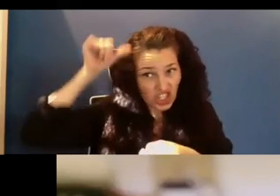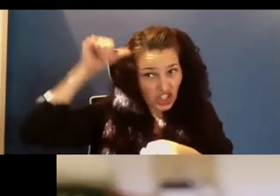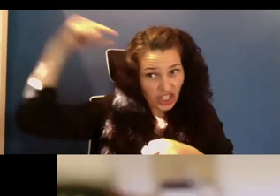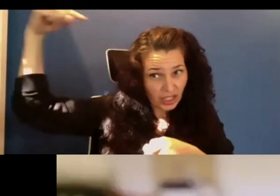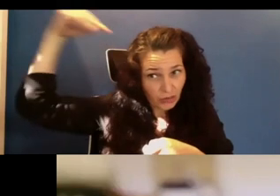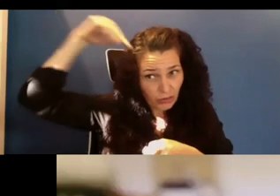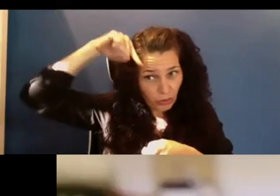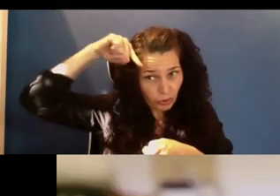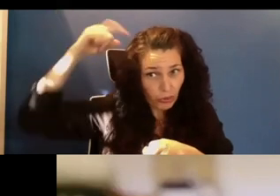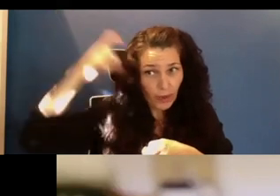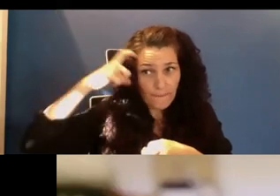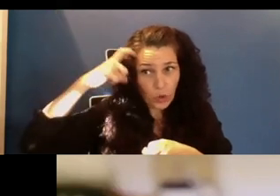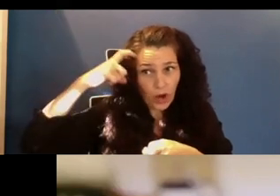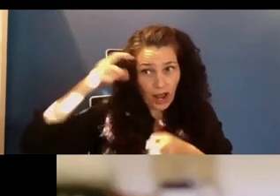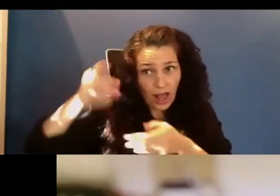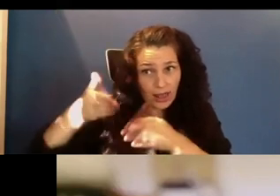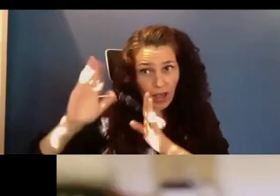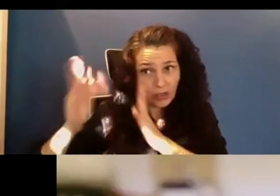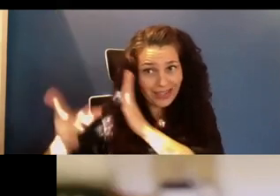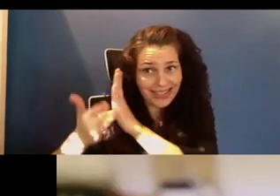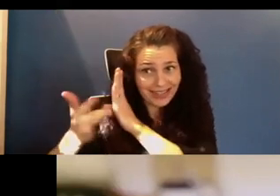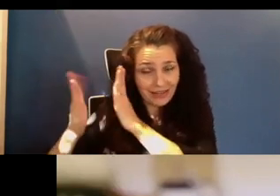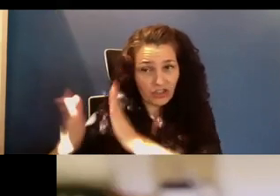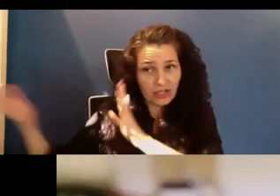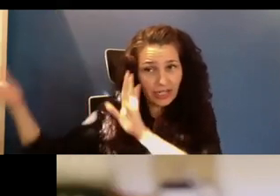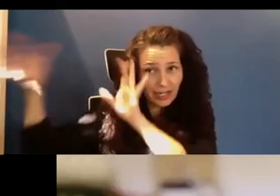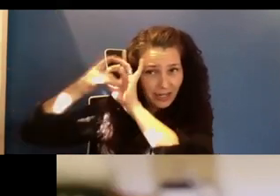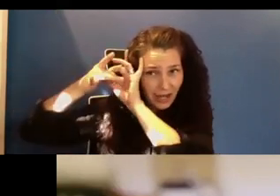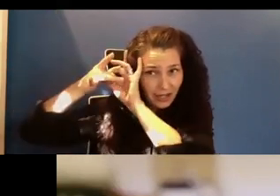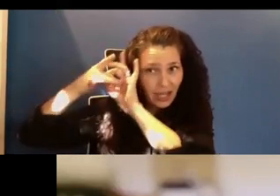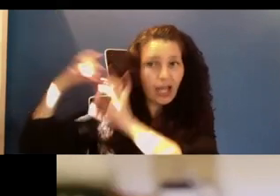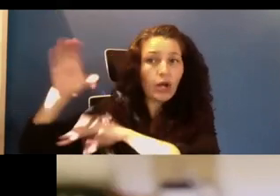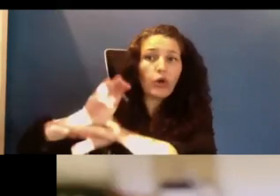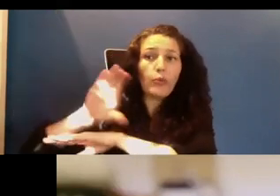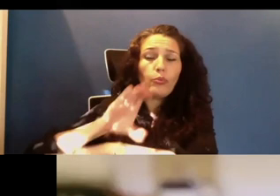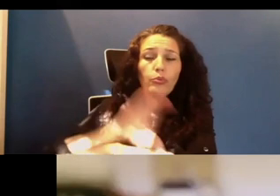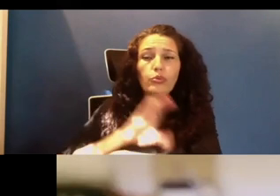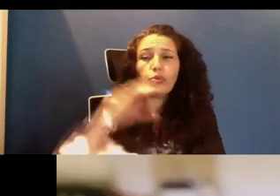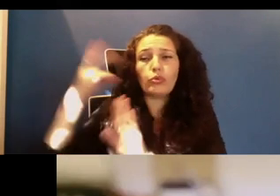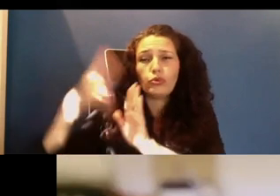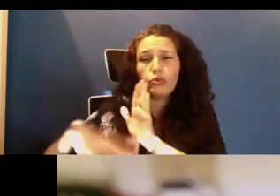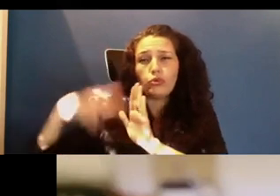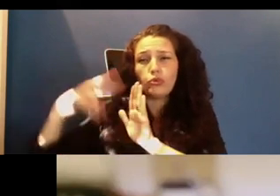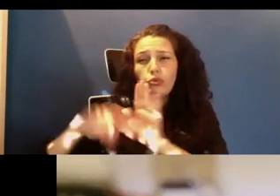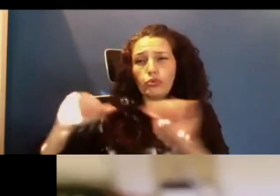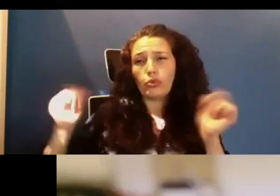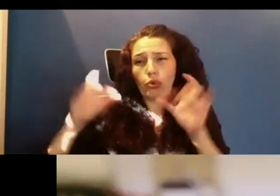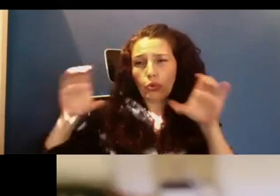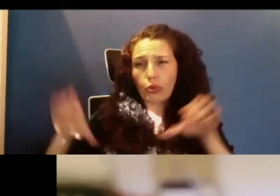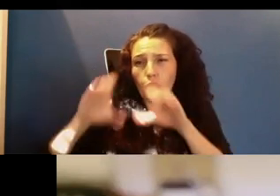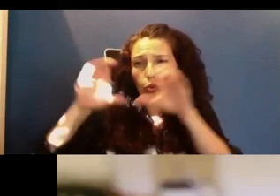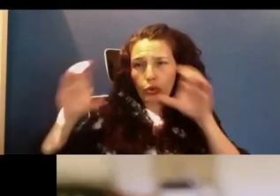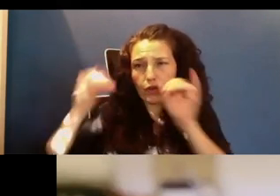that allows a technician to connect them to a computer that can read the activity of the individual